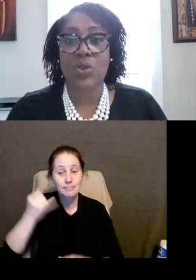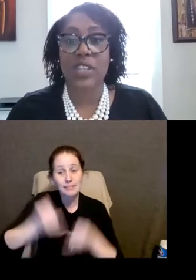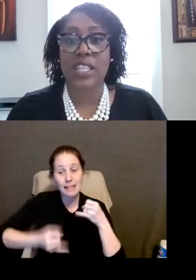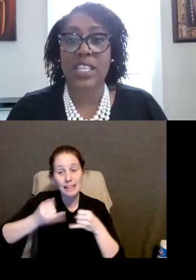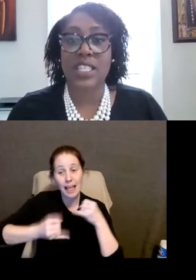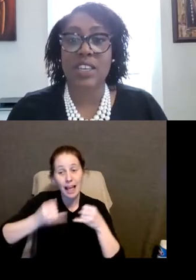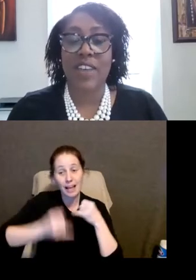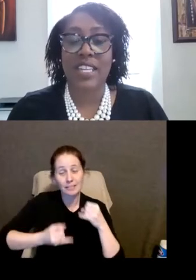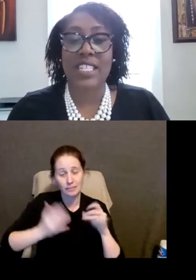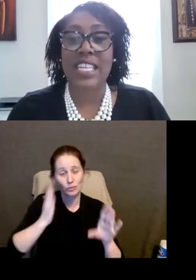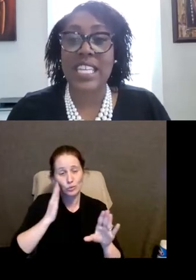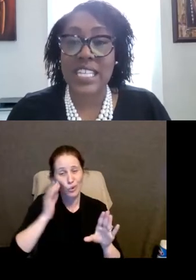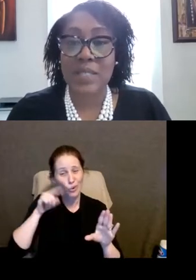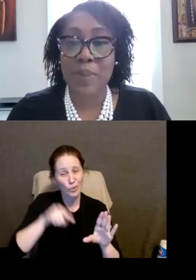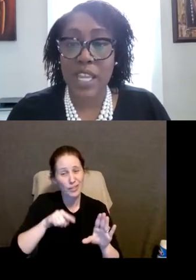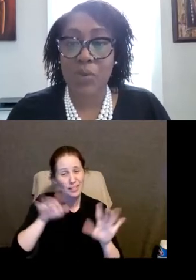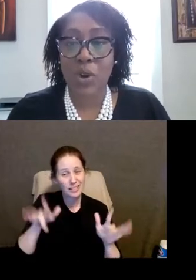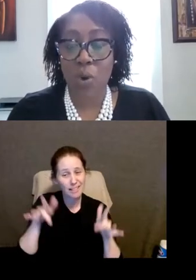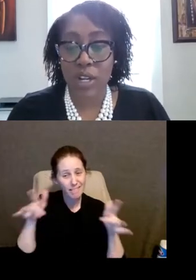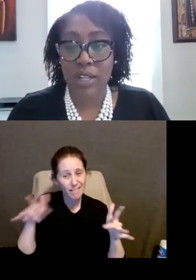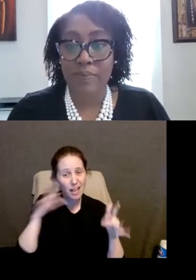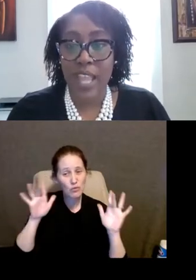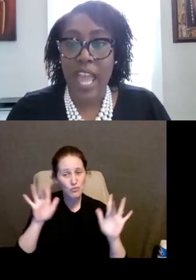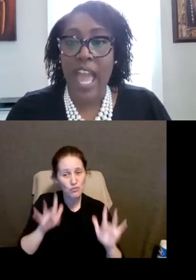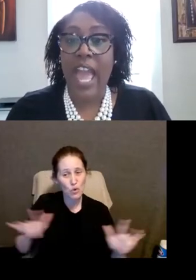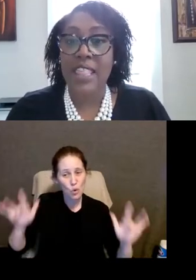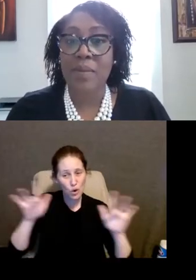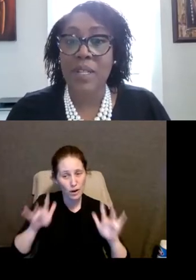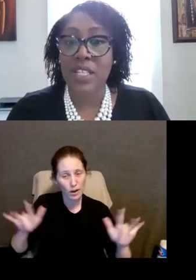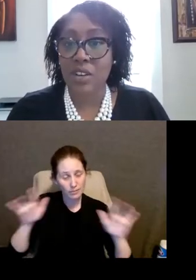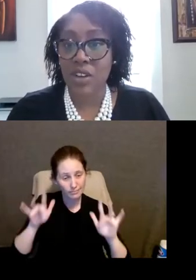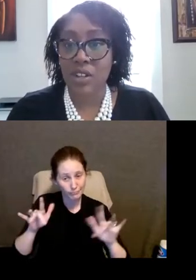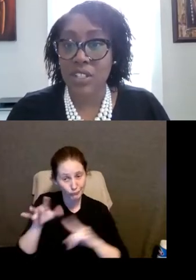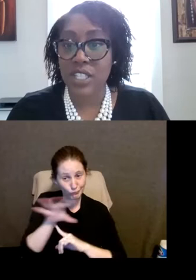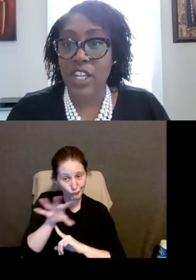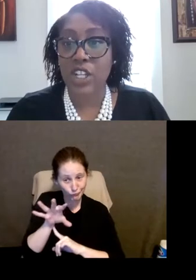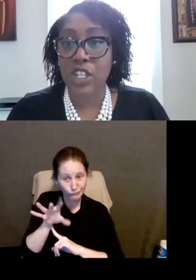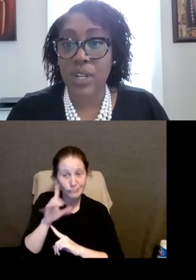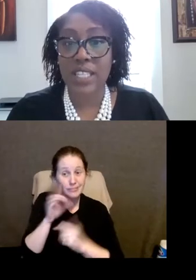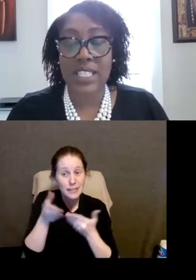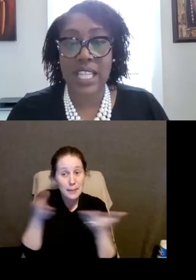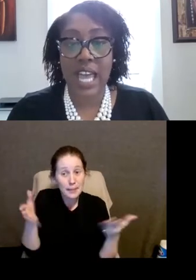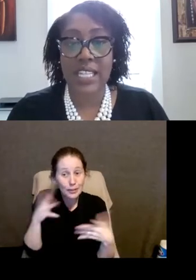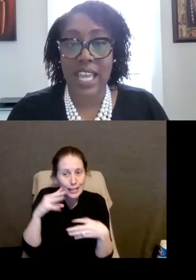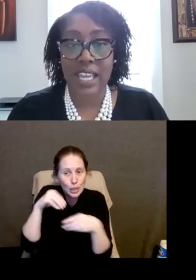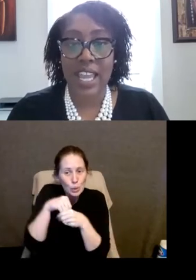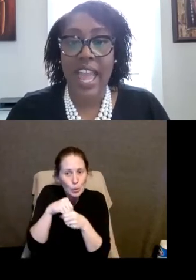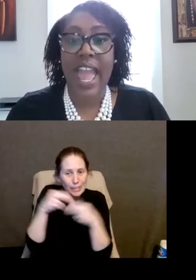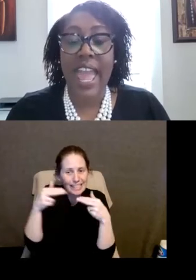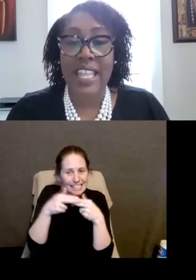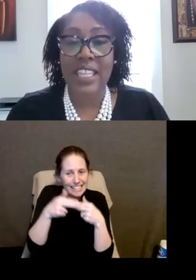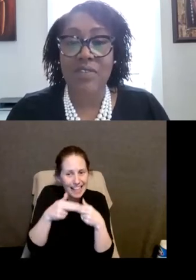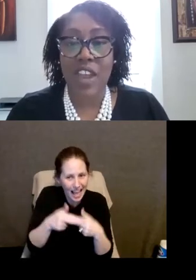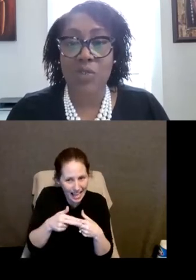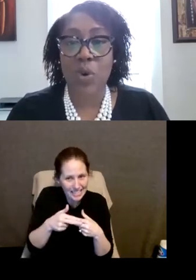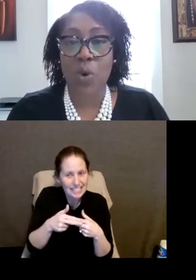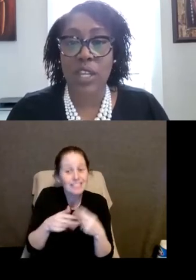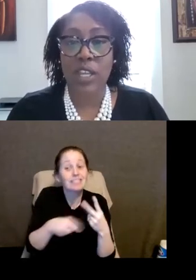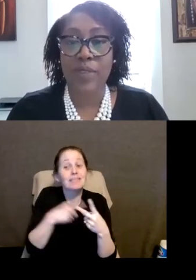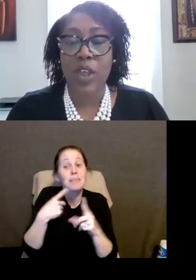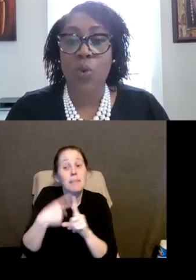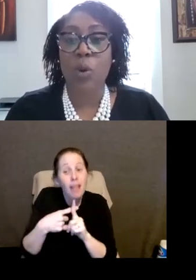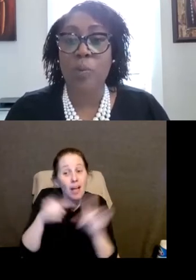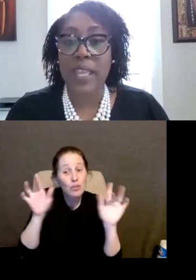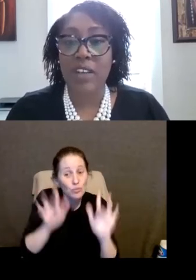that this event is being recorded and the materials, including the slide deck and the event